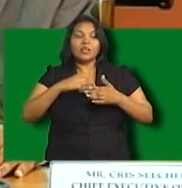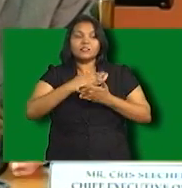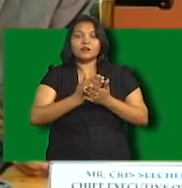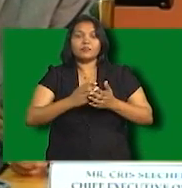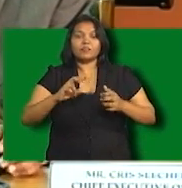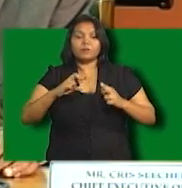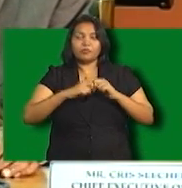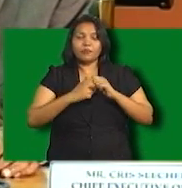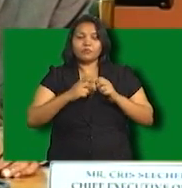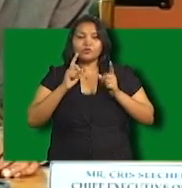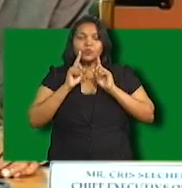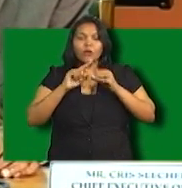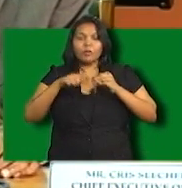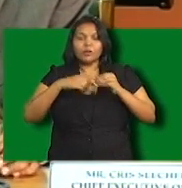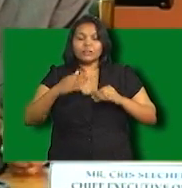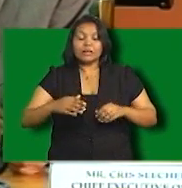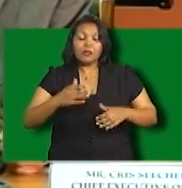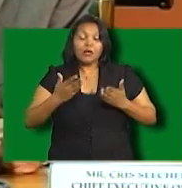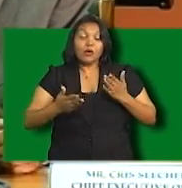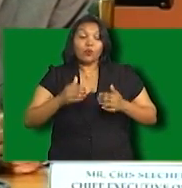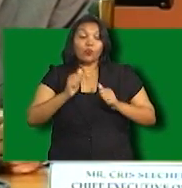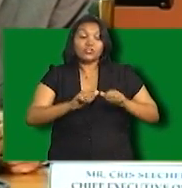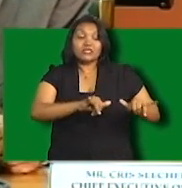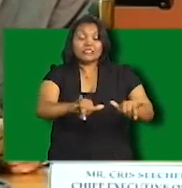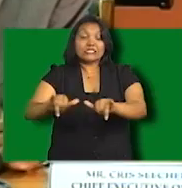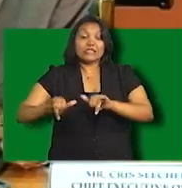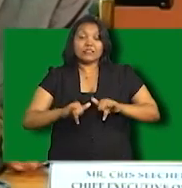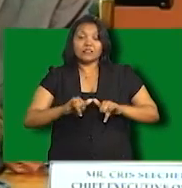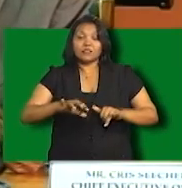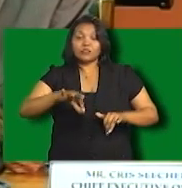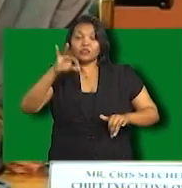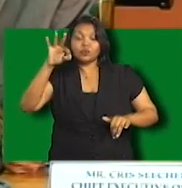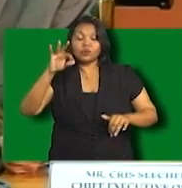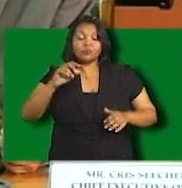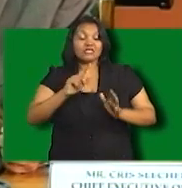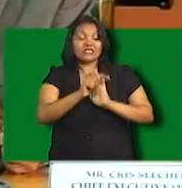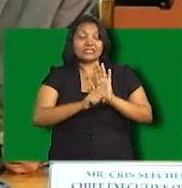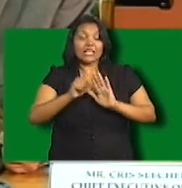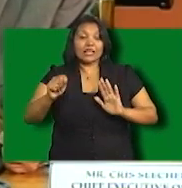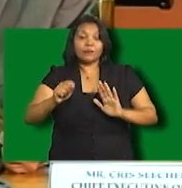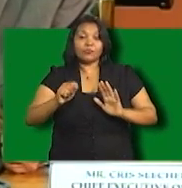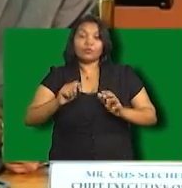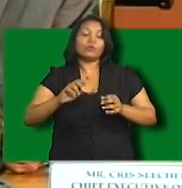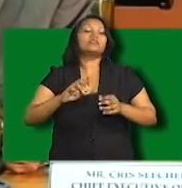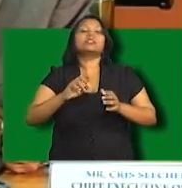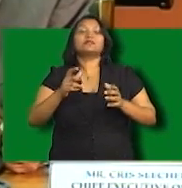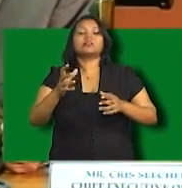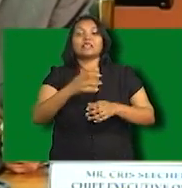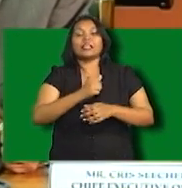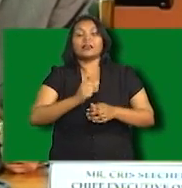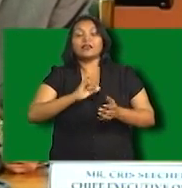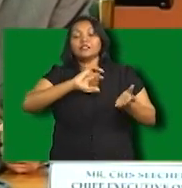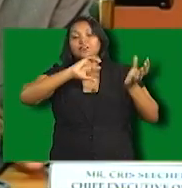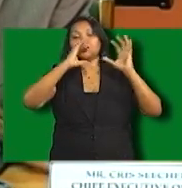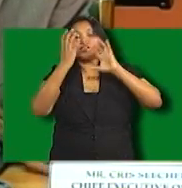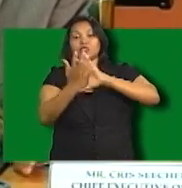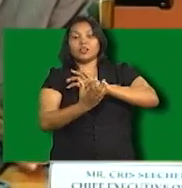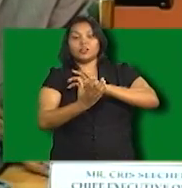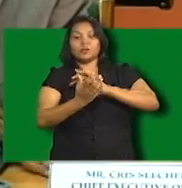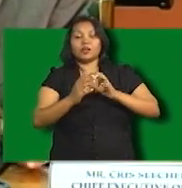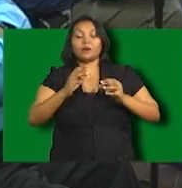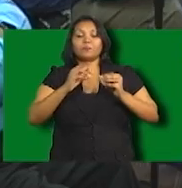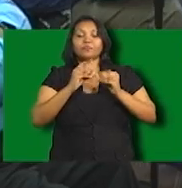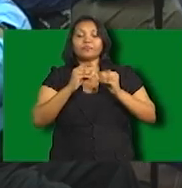here today, notably the issue of the standard to be adopted, the issue of the timeframe to be deployed in the actual